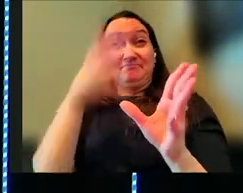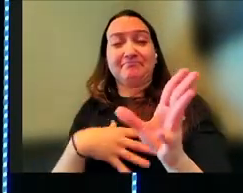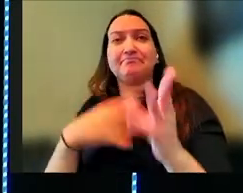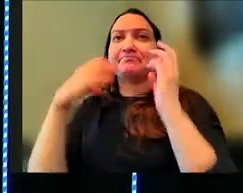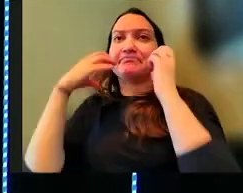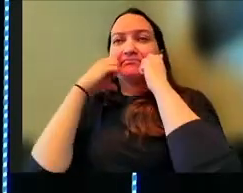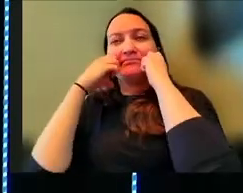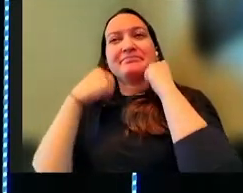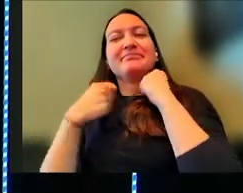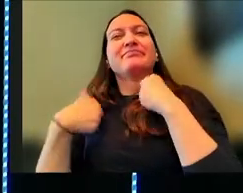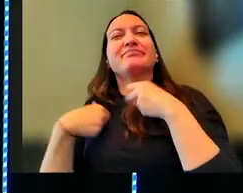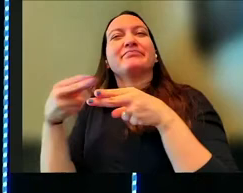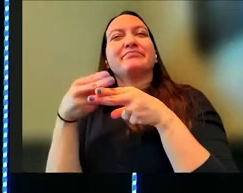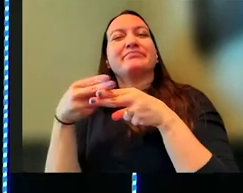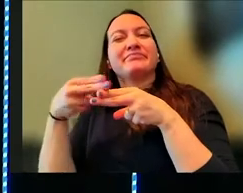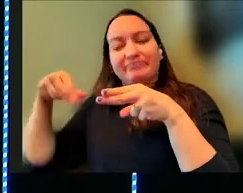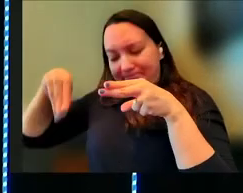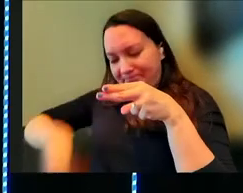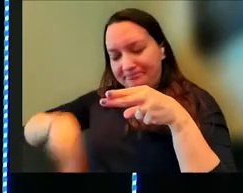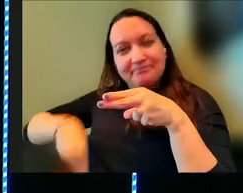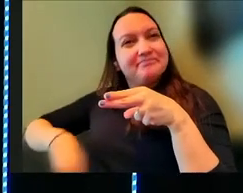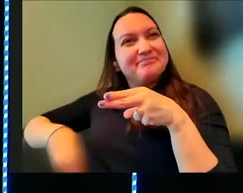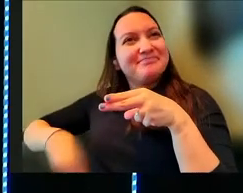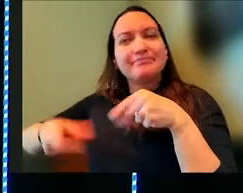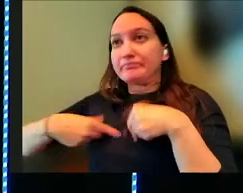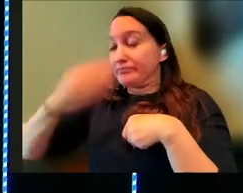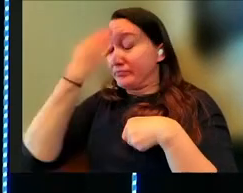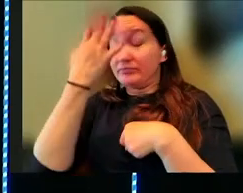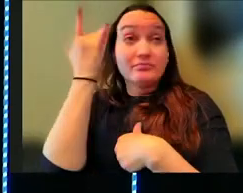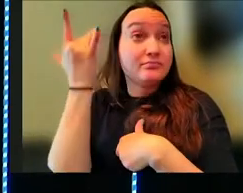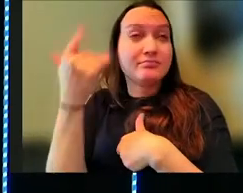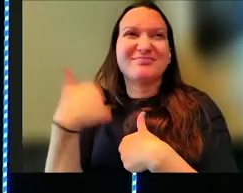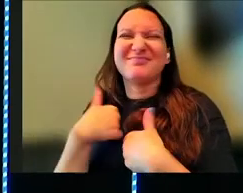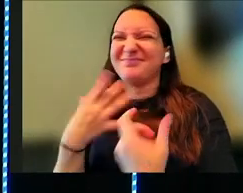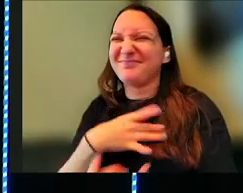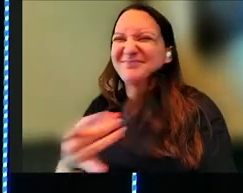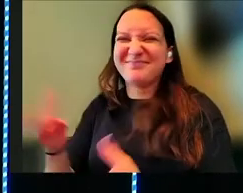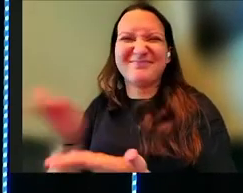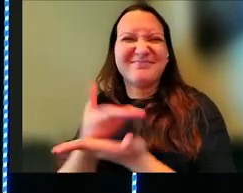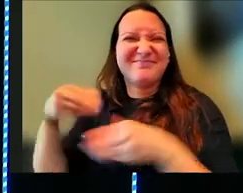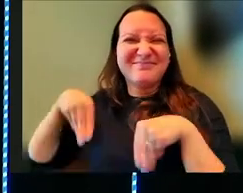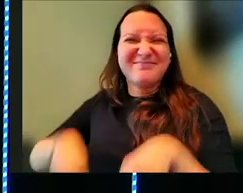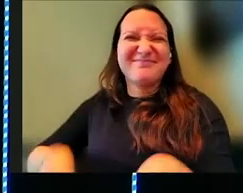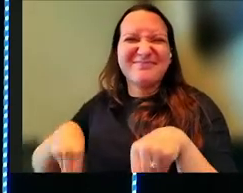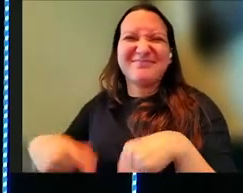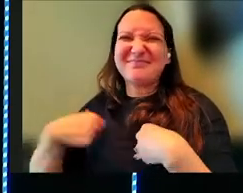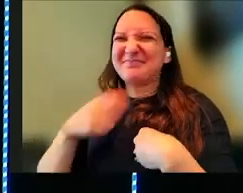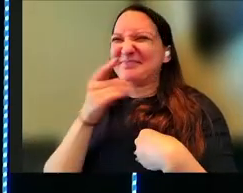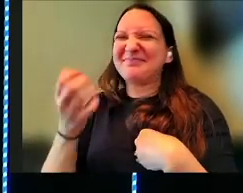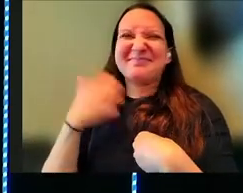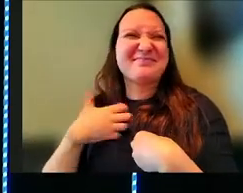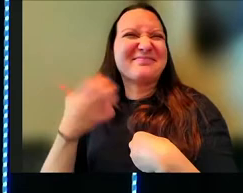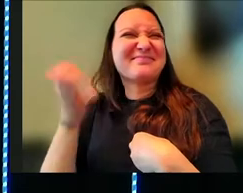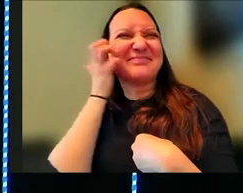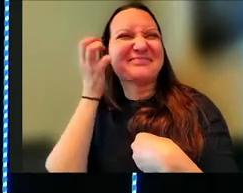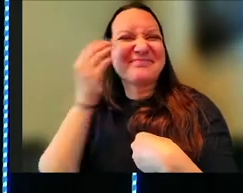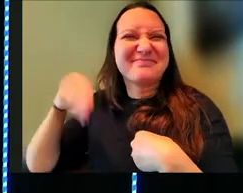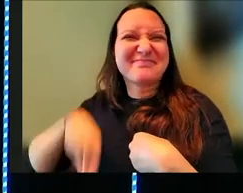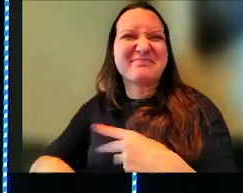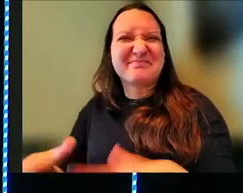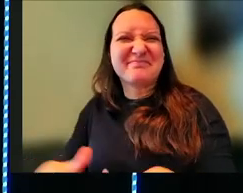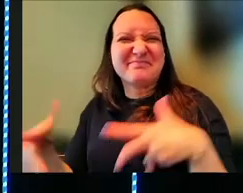pocket knife. Okay? I couldn't tell you why. Maybe just because I don't like things in my pockets. You I'm not even like having my phone in my pocket. It's just a lot.